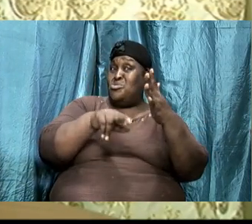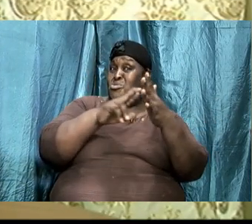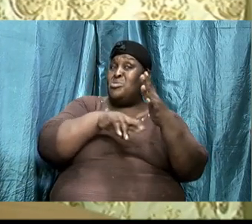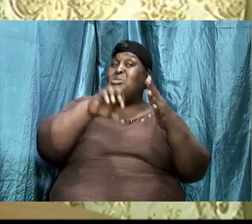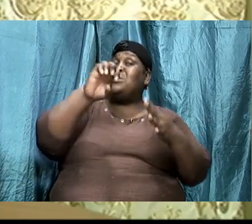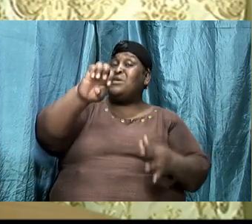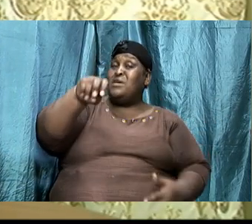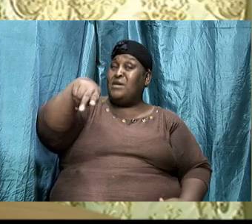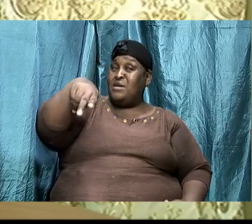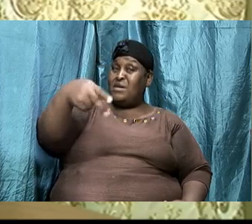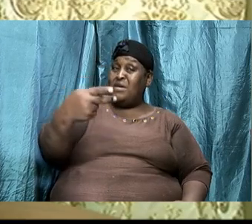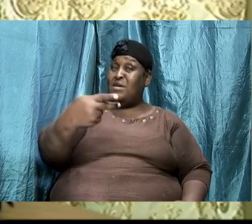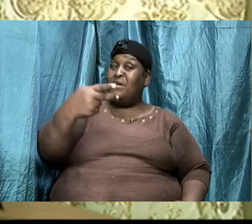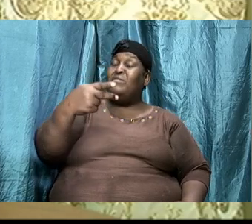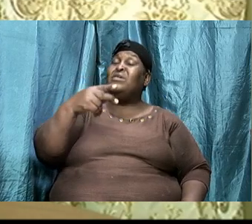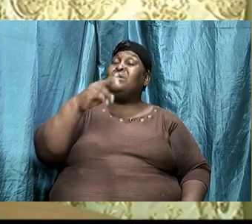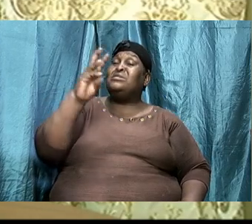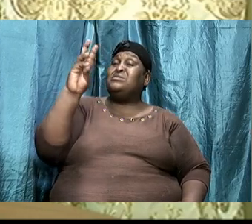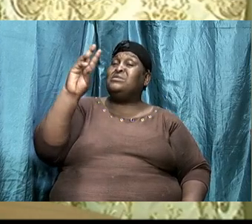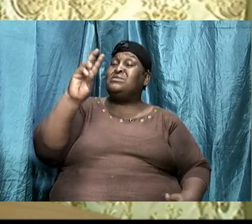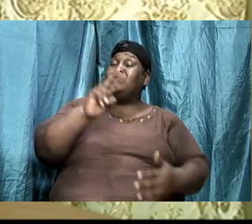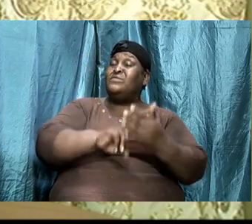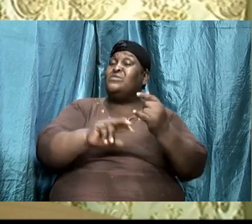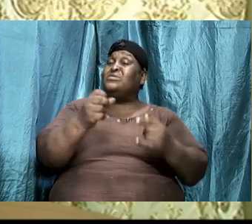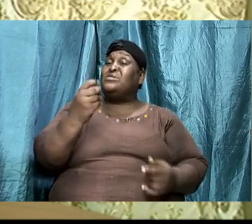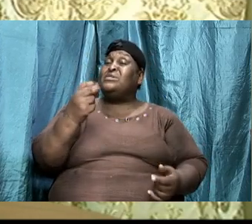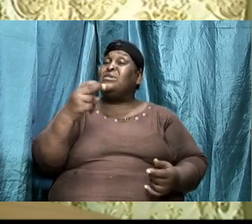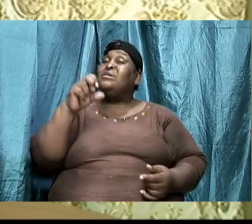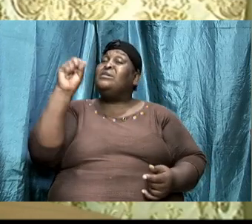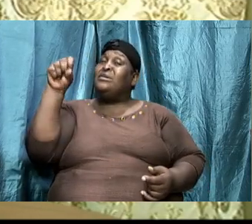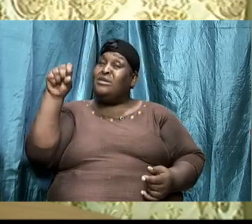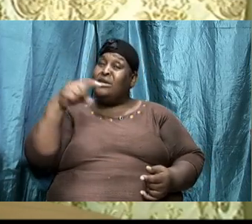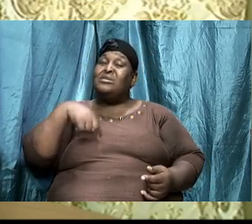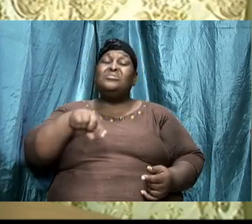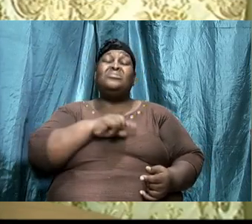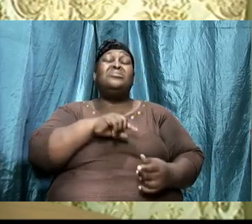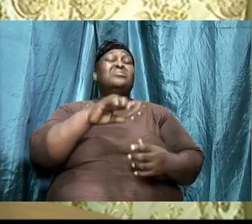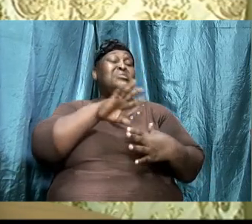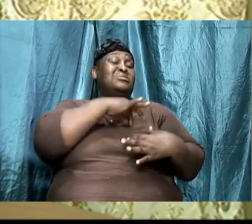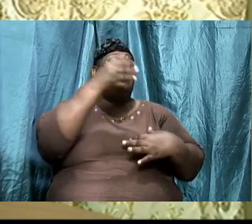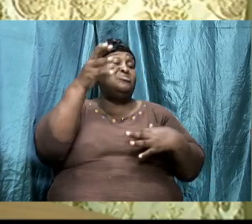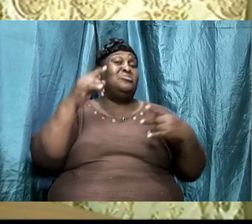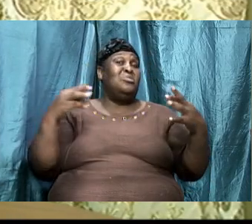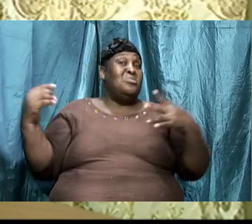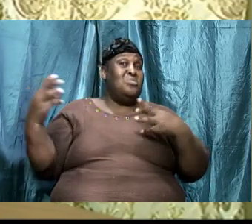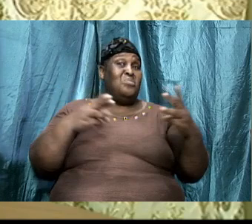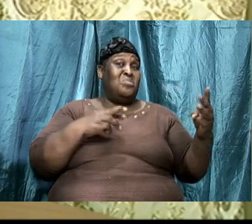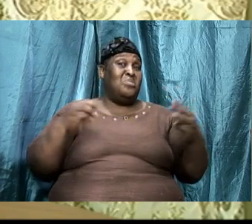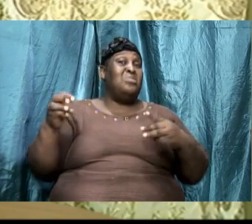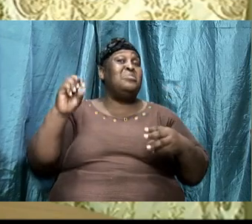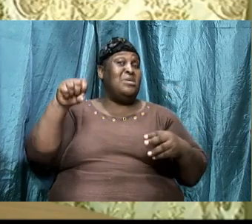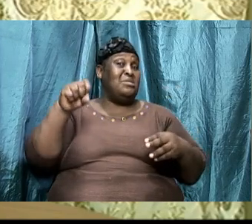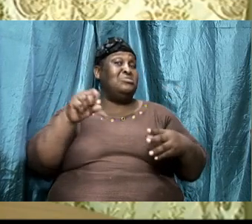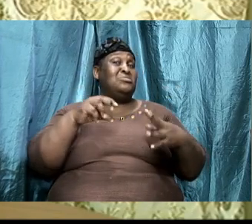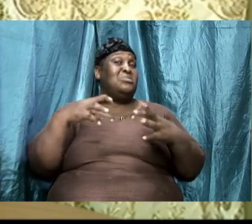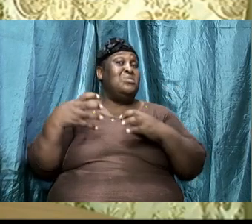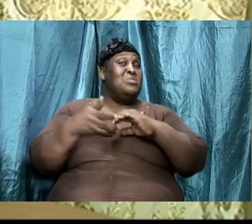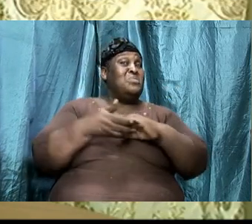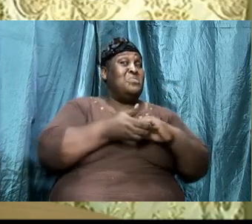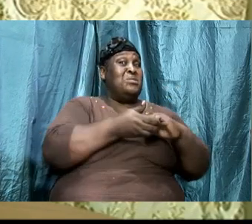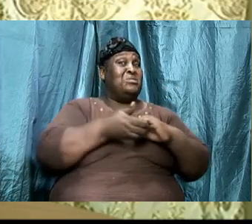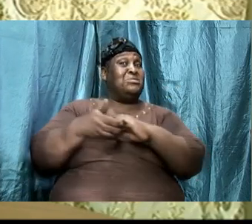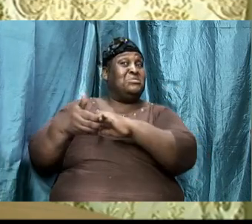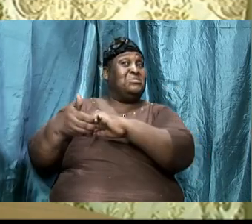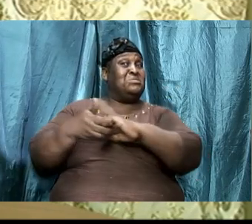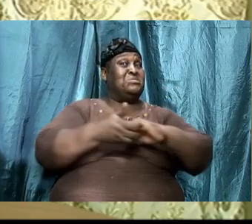6.12 and say that, yes, we are in a spiritual warfare. Yes, we wrestle not against flesh and blood. It is easy to